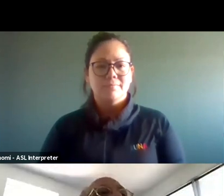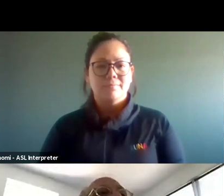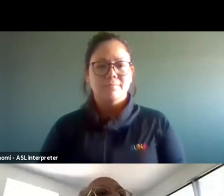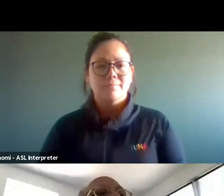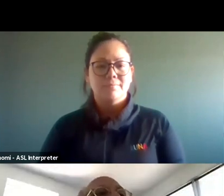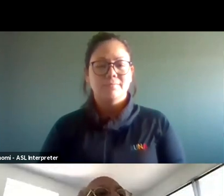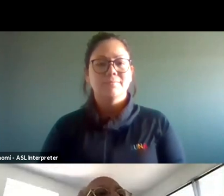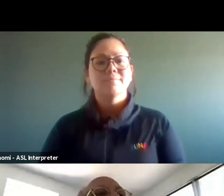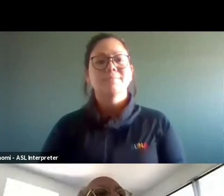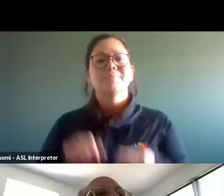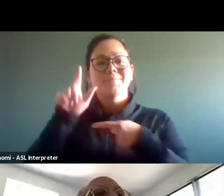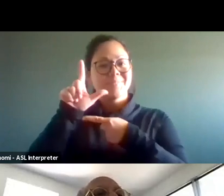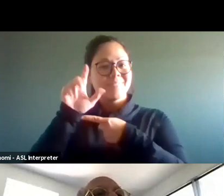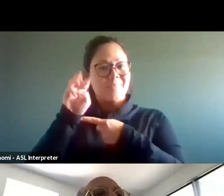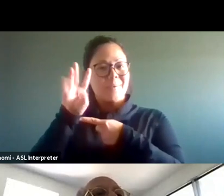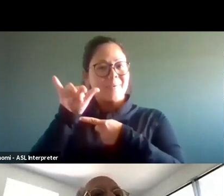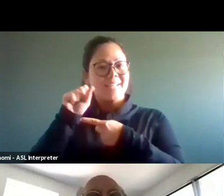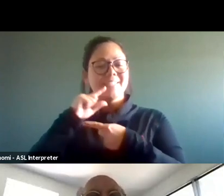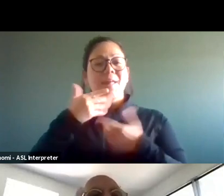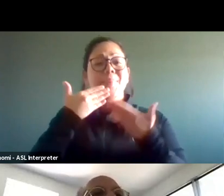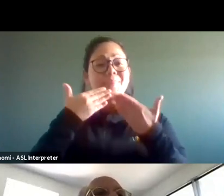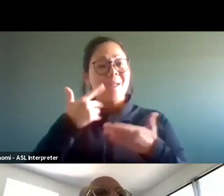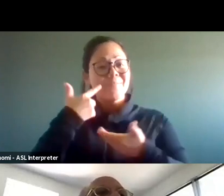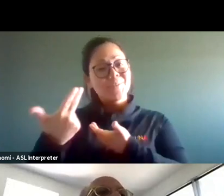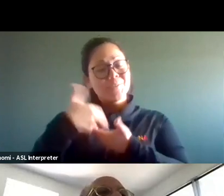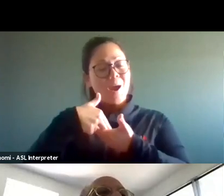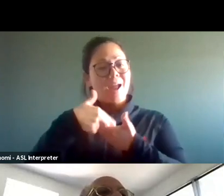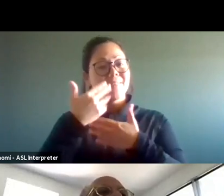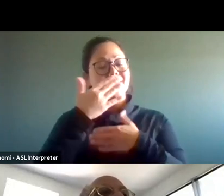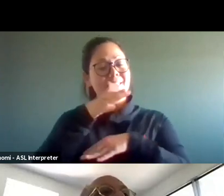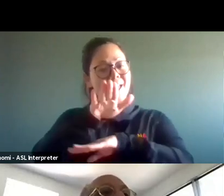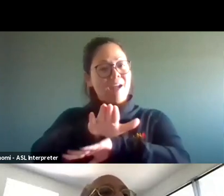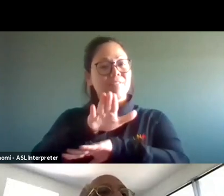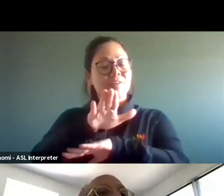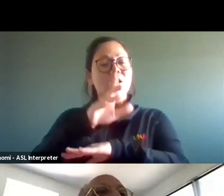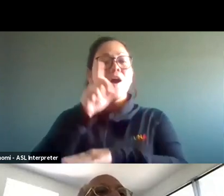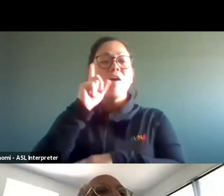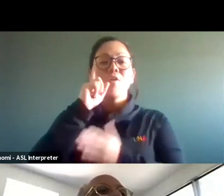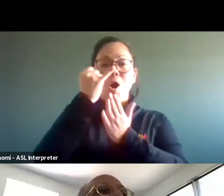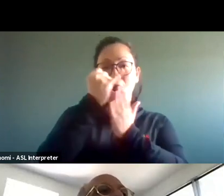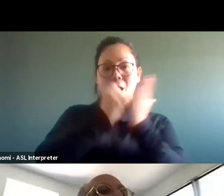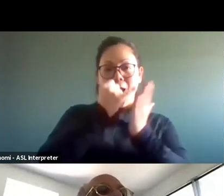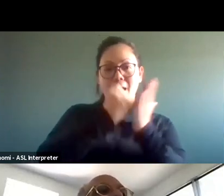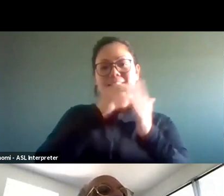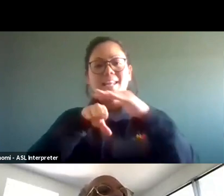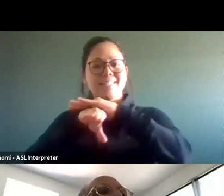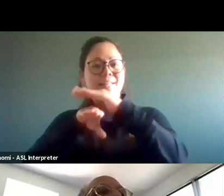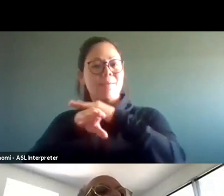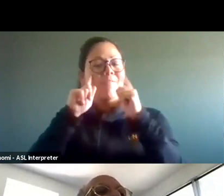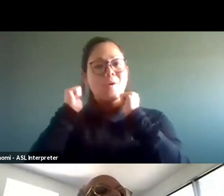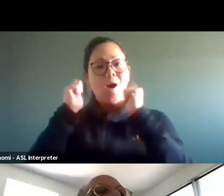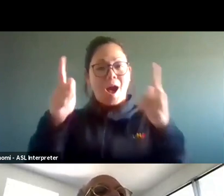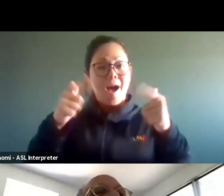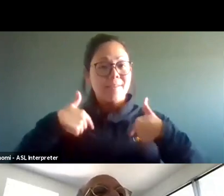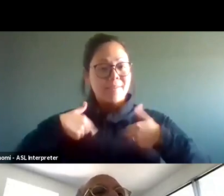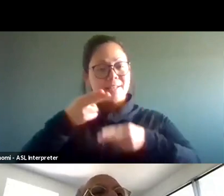Thank you for joining us this afternoon for Americans for Arts and Accessibility for All. My name is